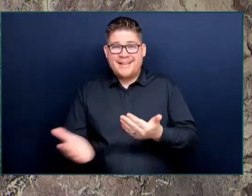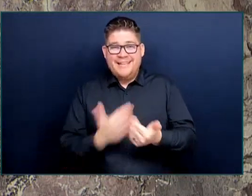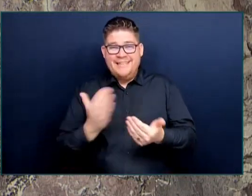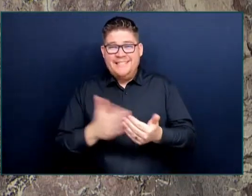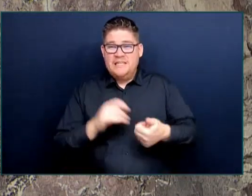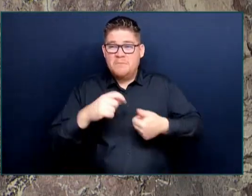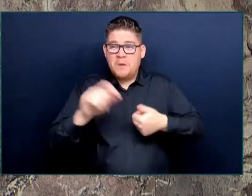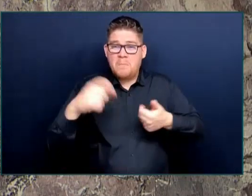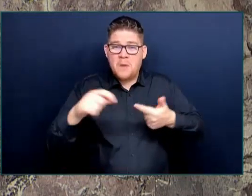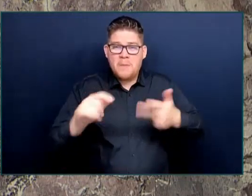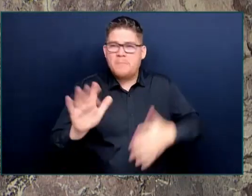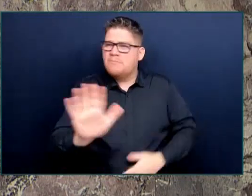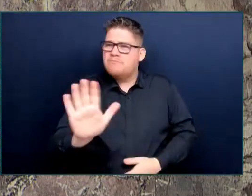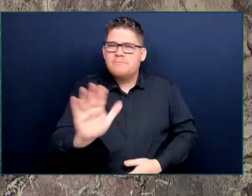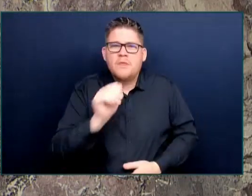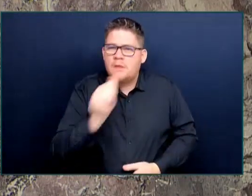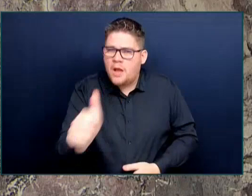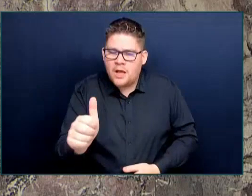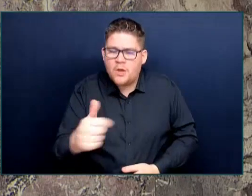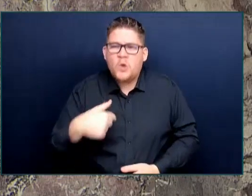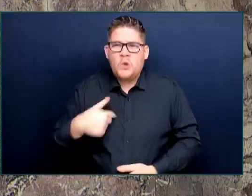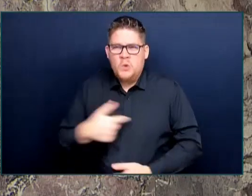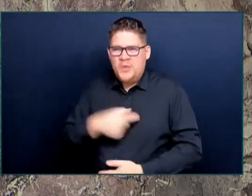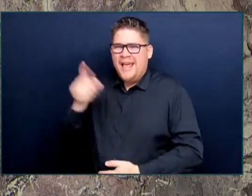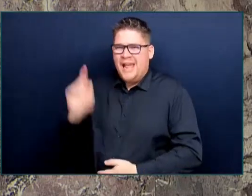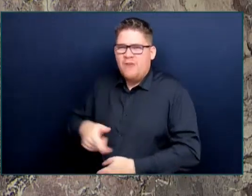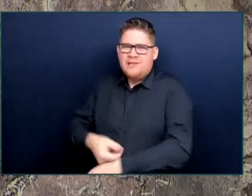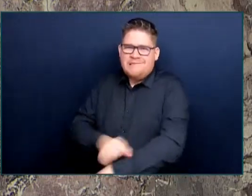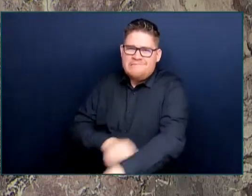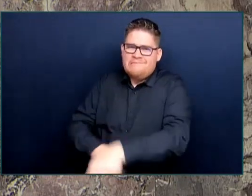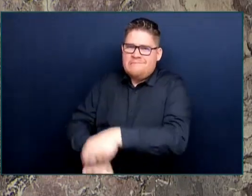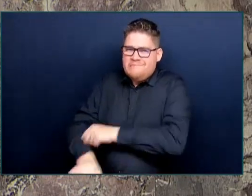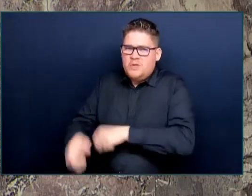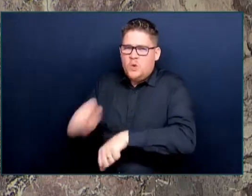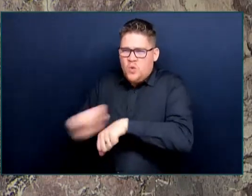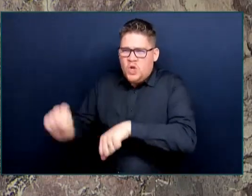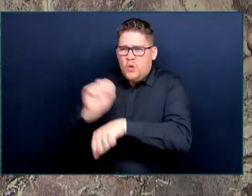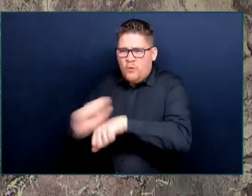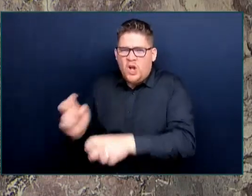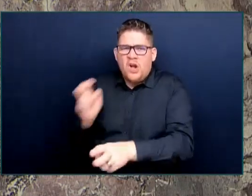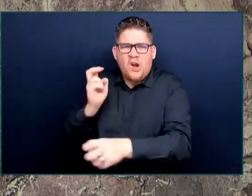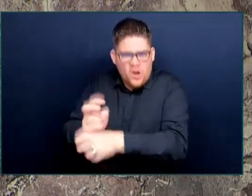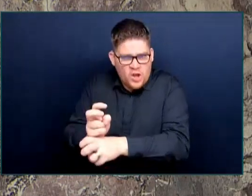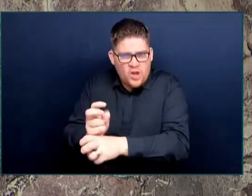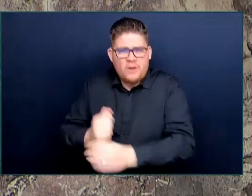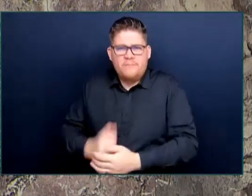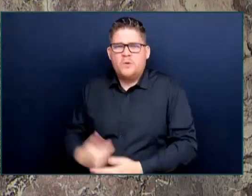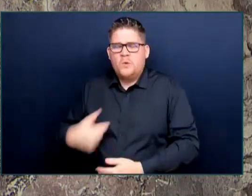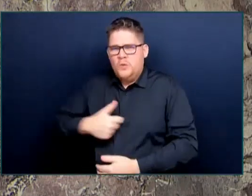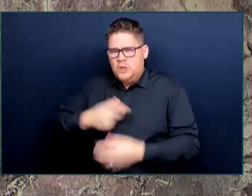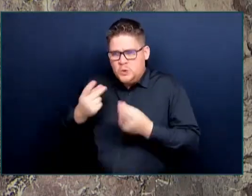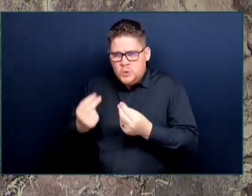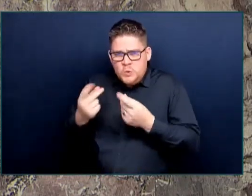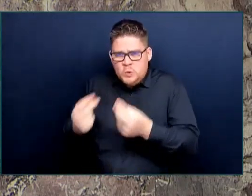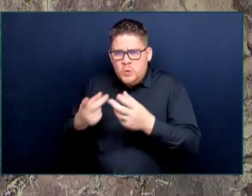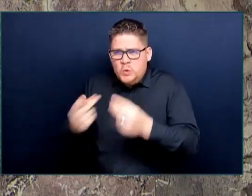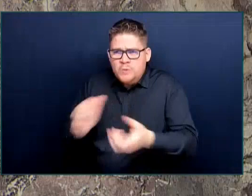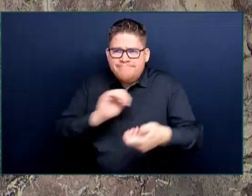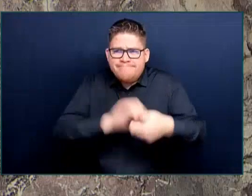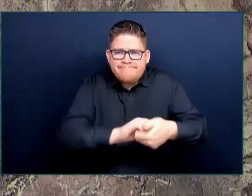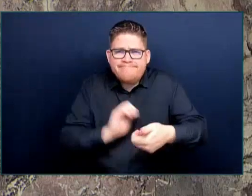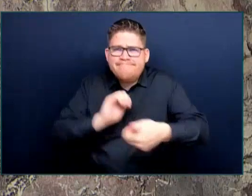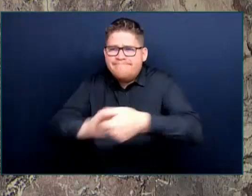hard with our partners, with our communities, to meet our climate targets, because that is what British Columbians expect.